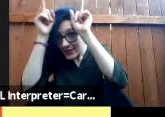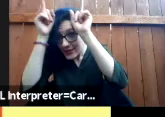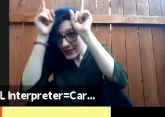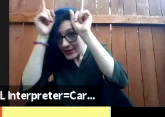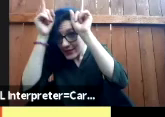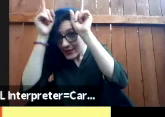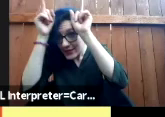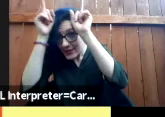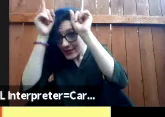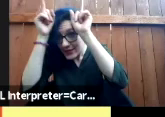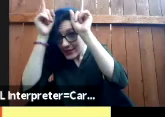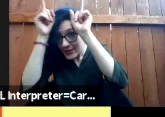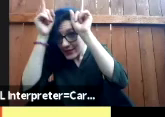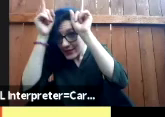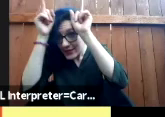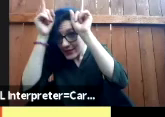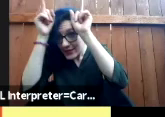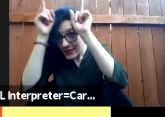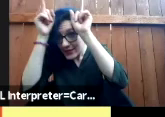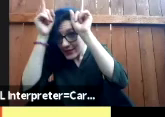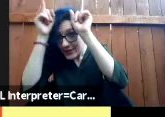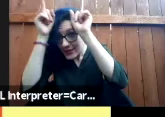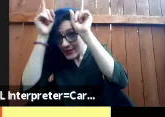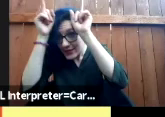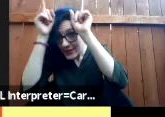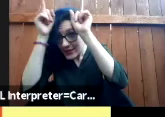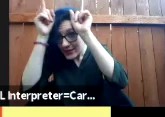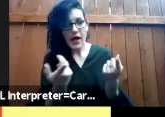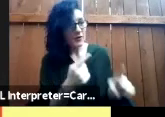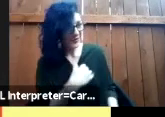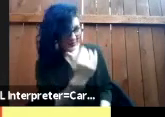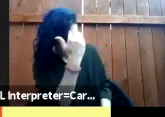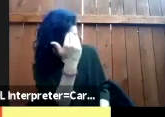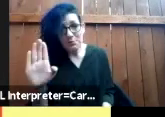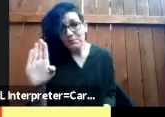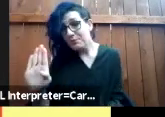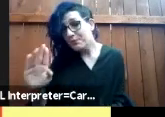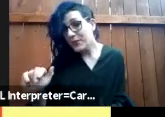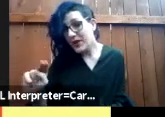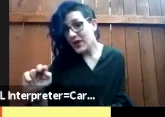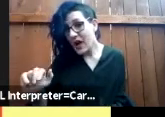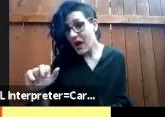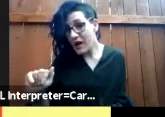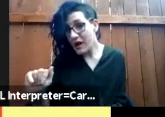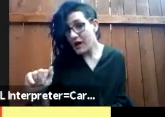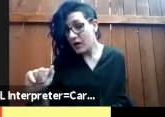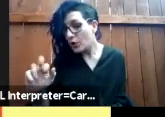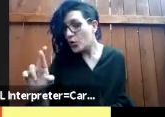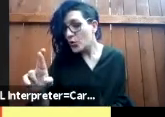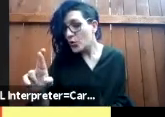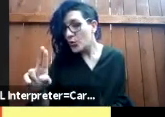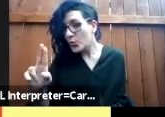like no like banana republic as in the historical like thing that happened in Latin America of